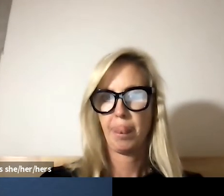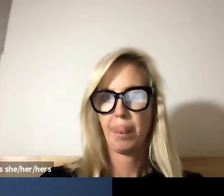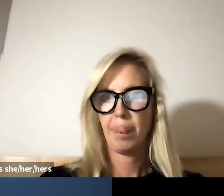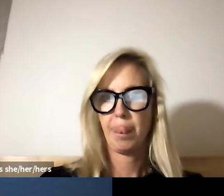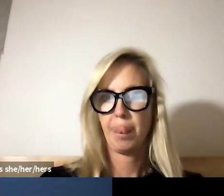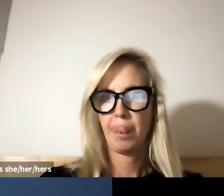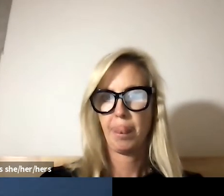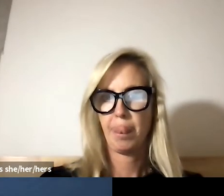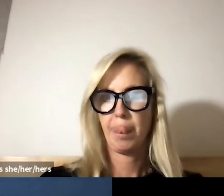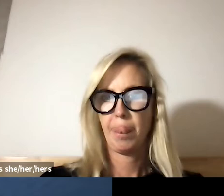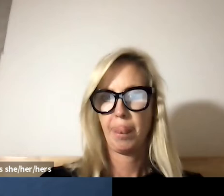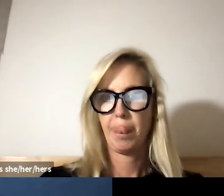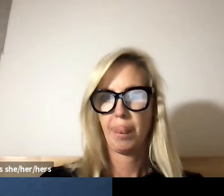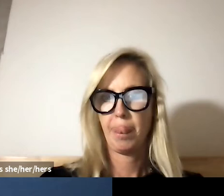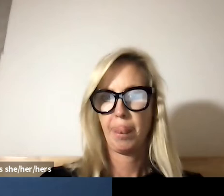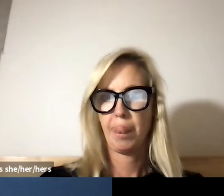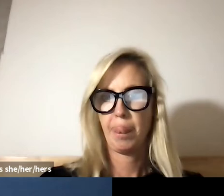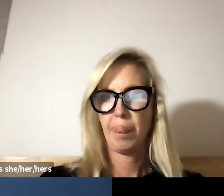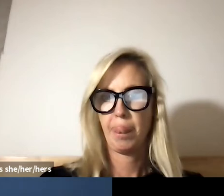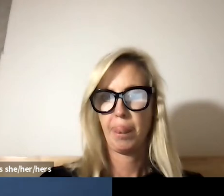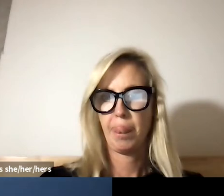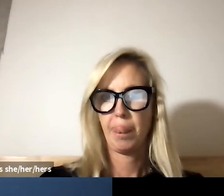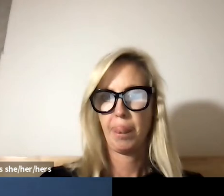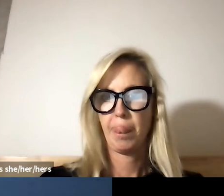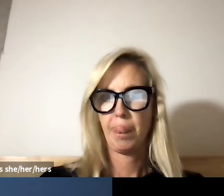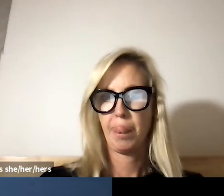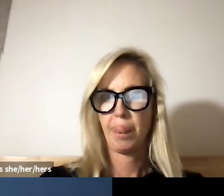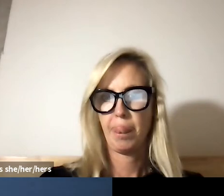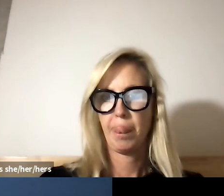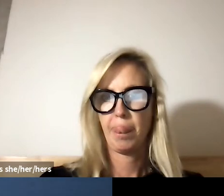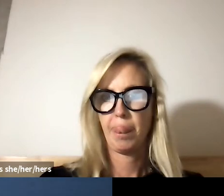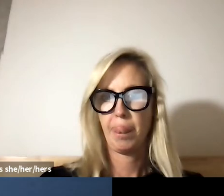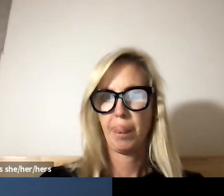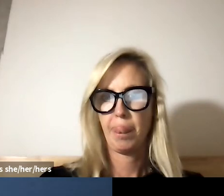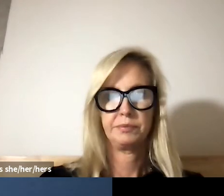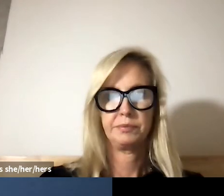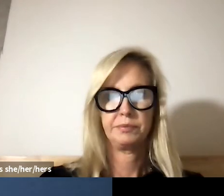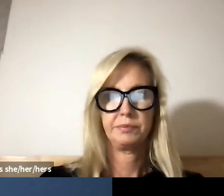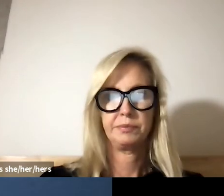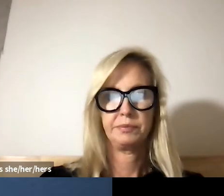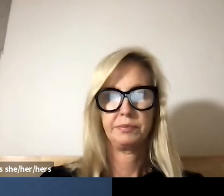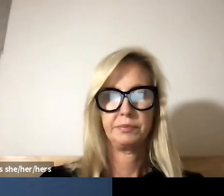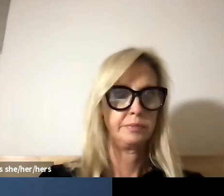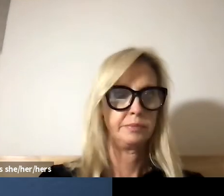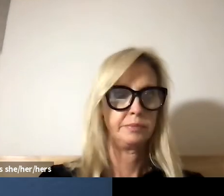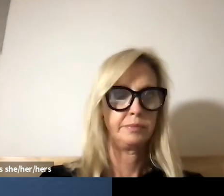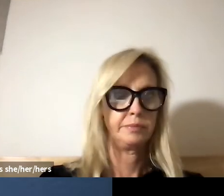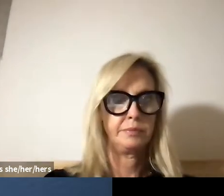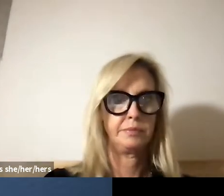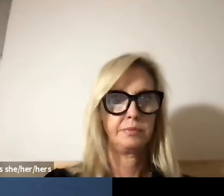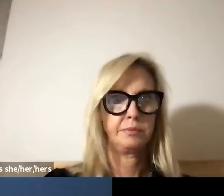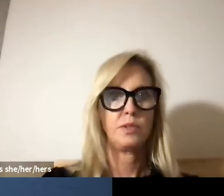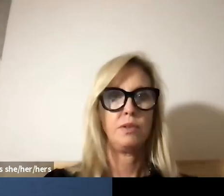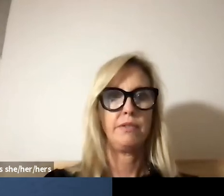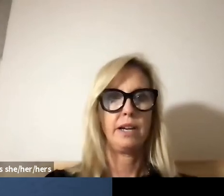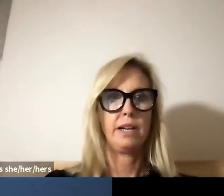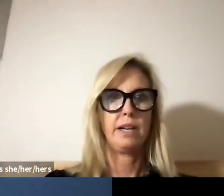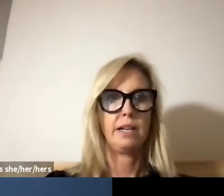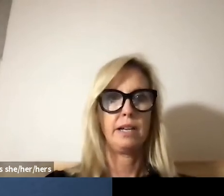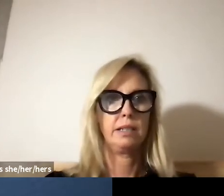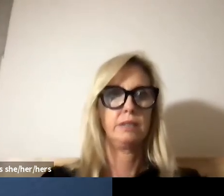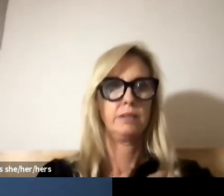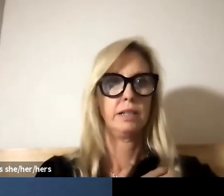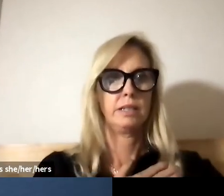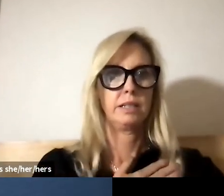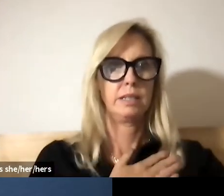flag put your right hand over your heart ready begin i pledge allegiance to the flag of the united